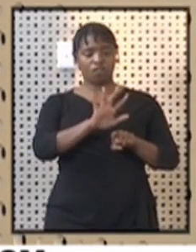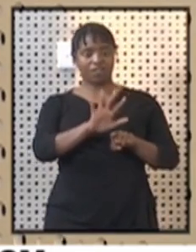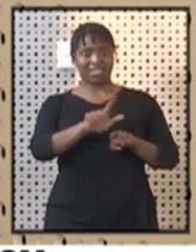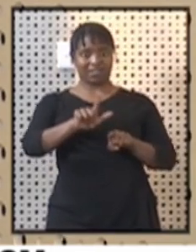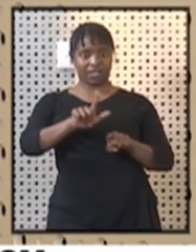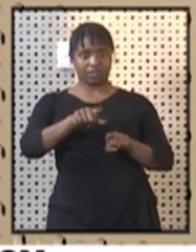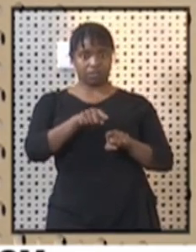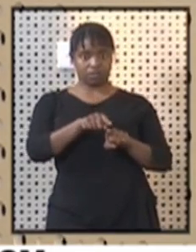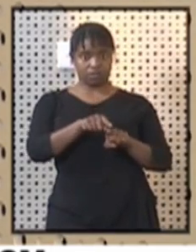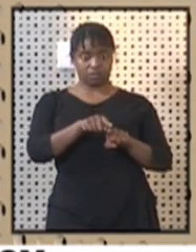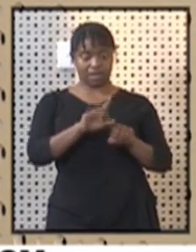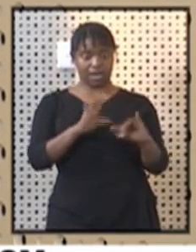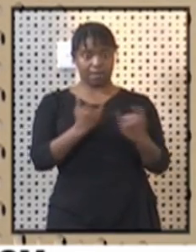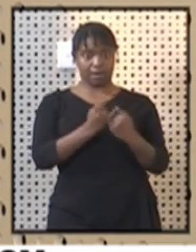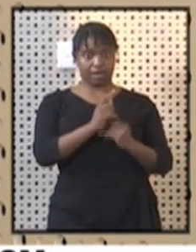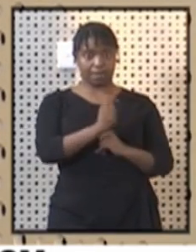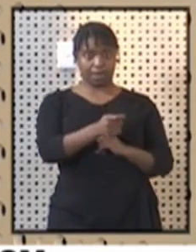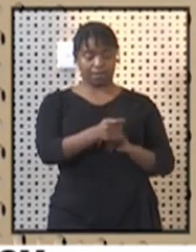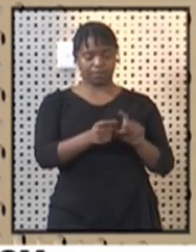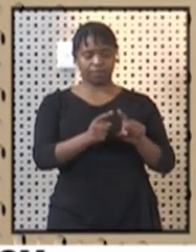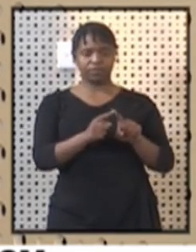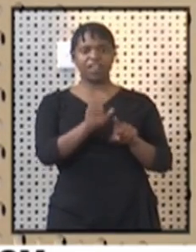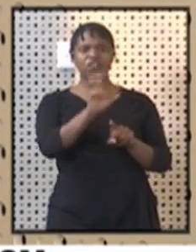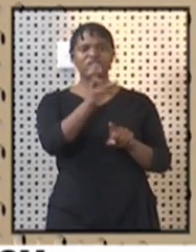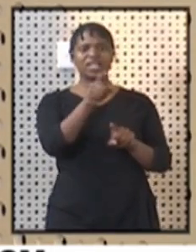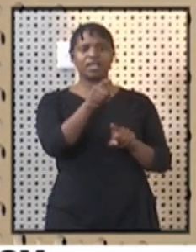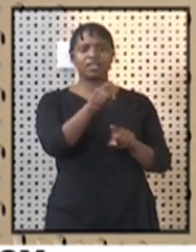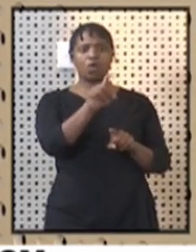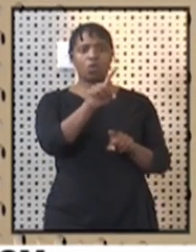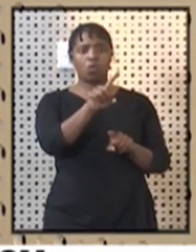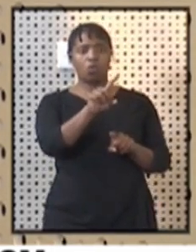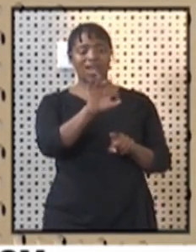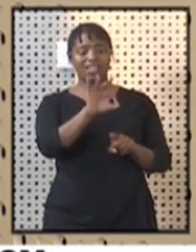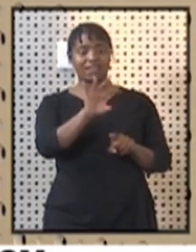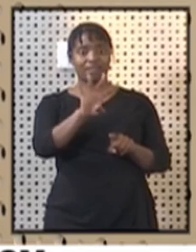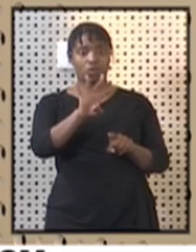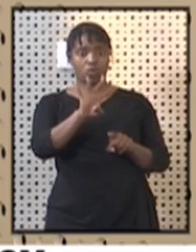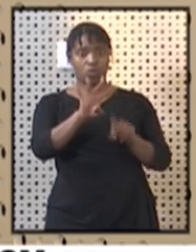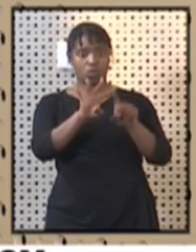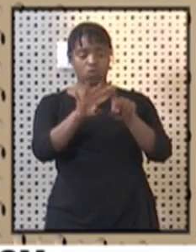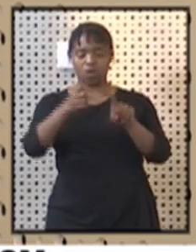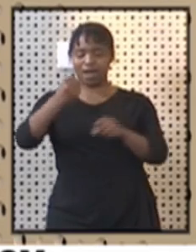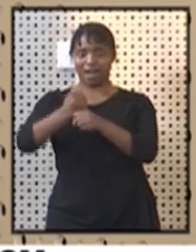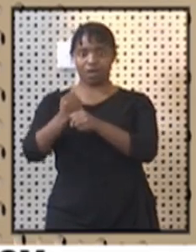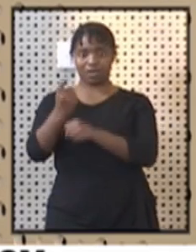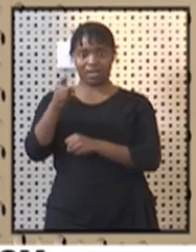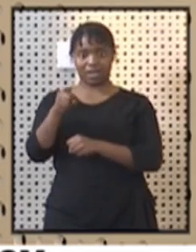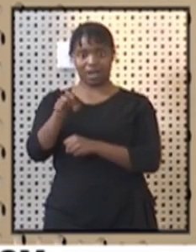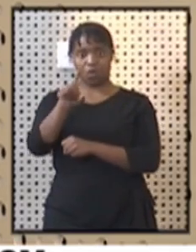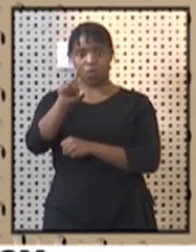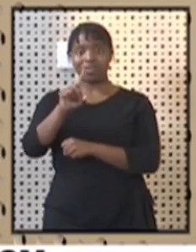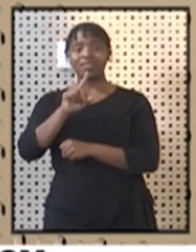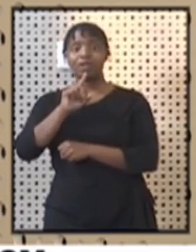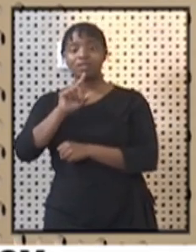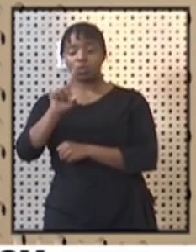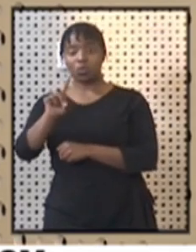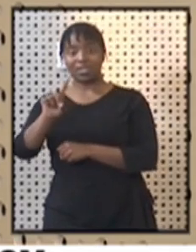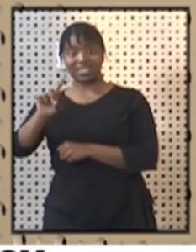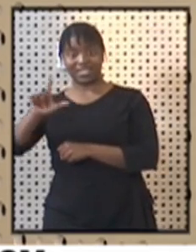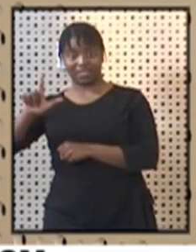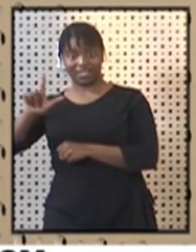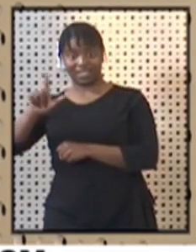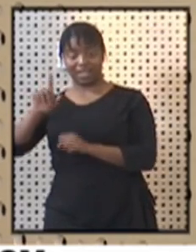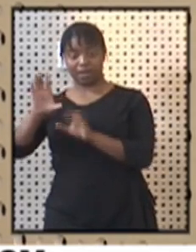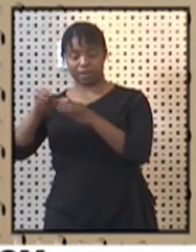companies, Free State, 134 companies, Gauteng, 1,017 companies,